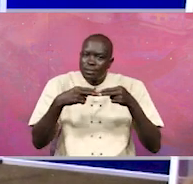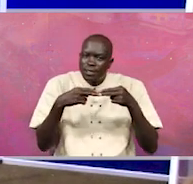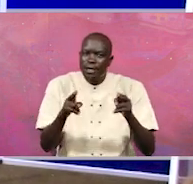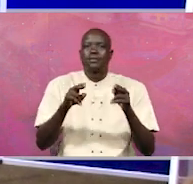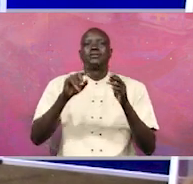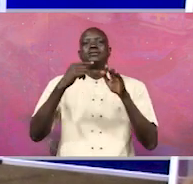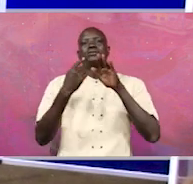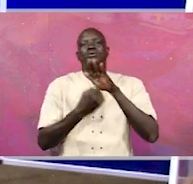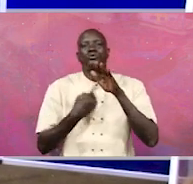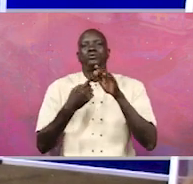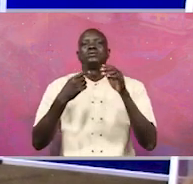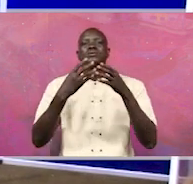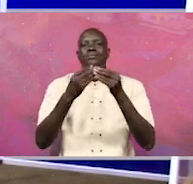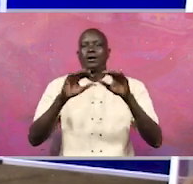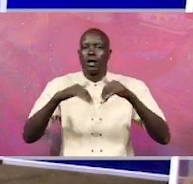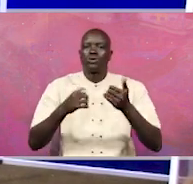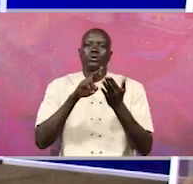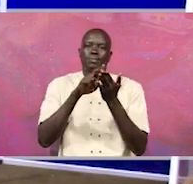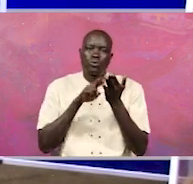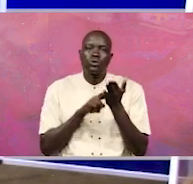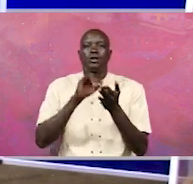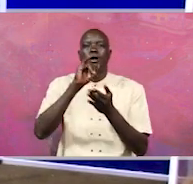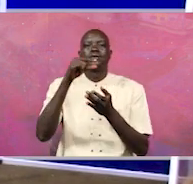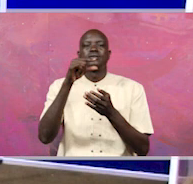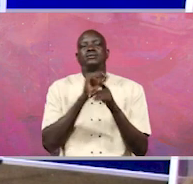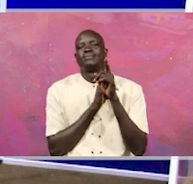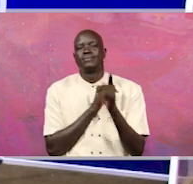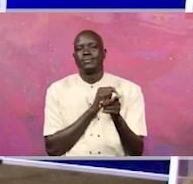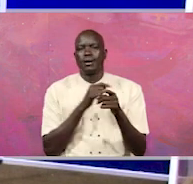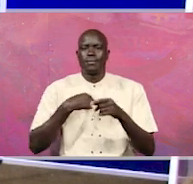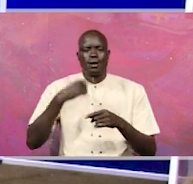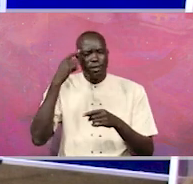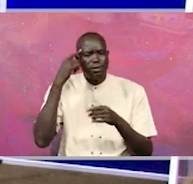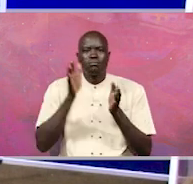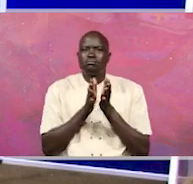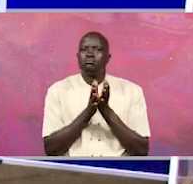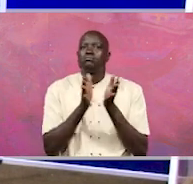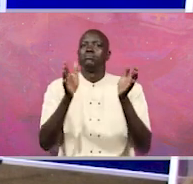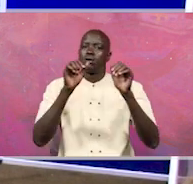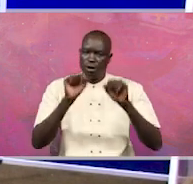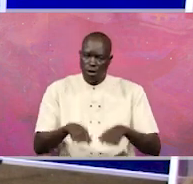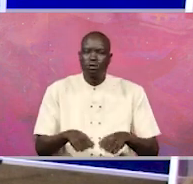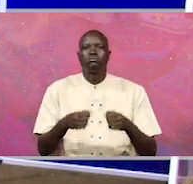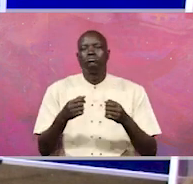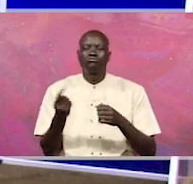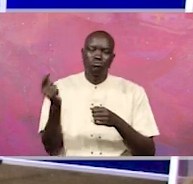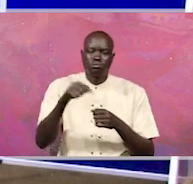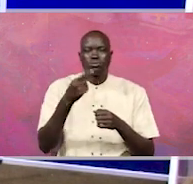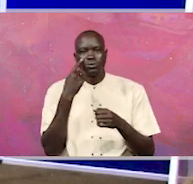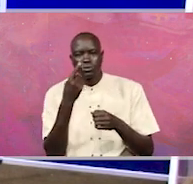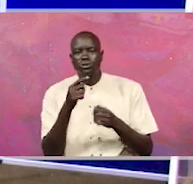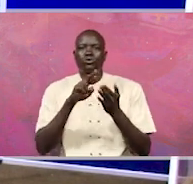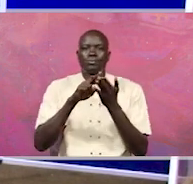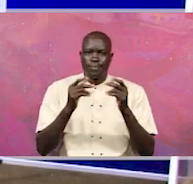situation begins with the report of the auditor general. And I think the public can also access the treasurer memoranda because they are public